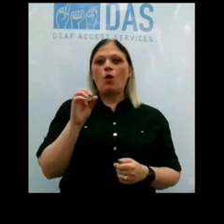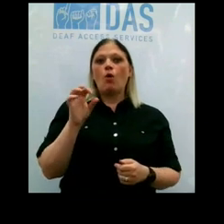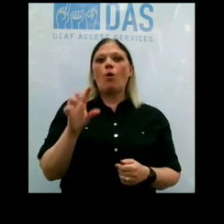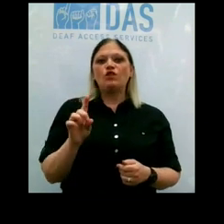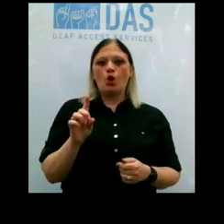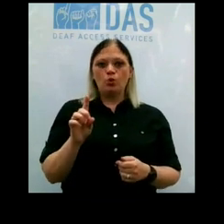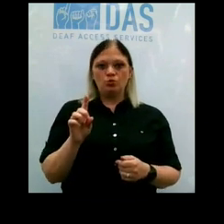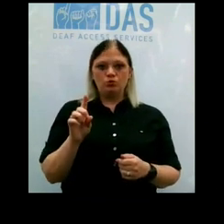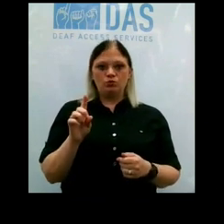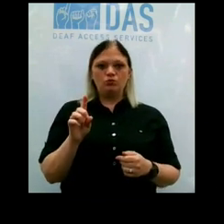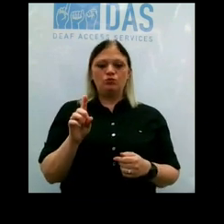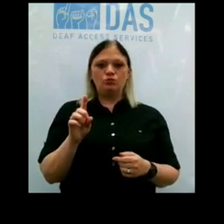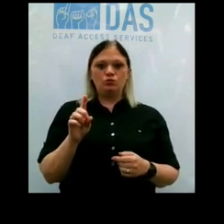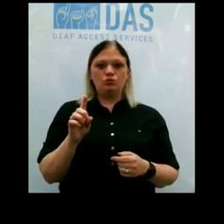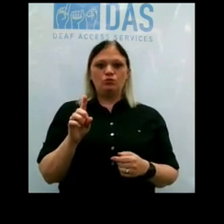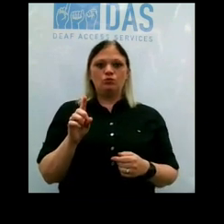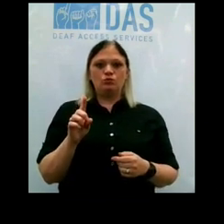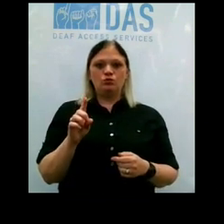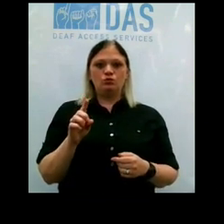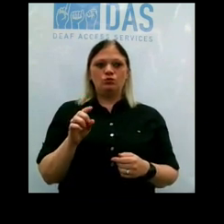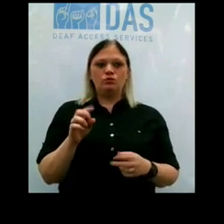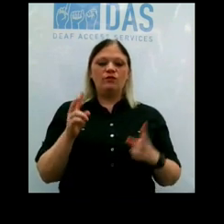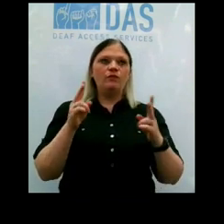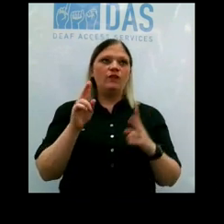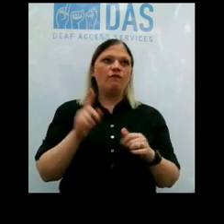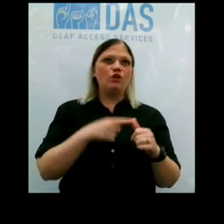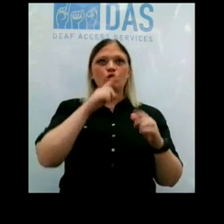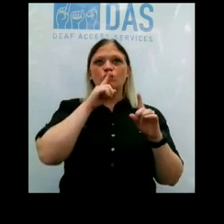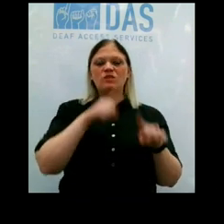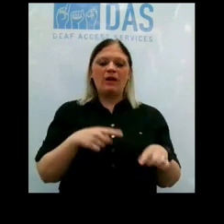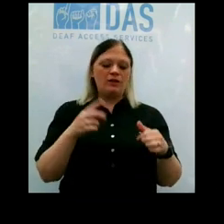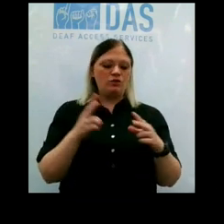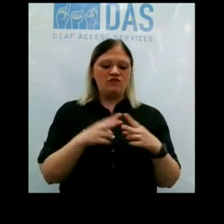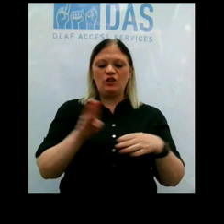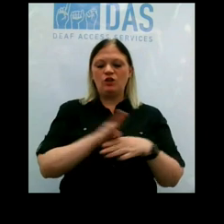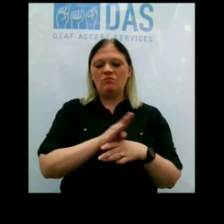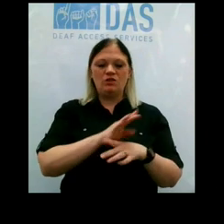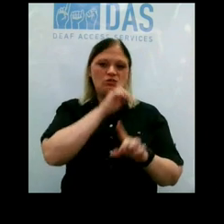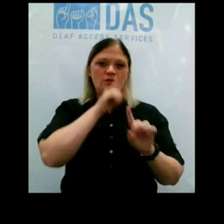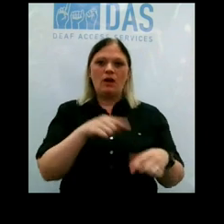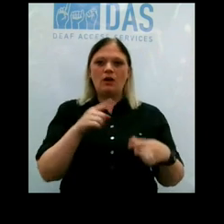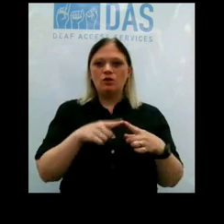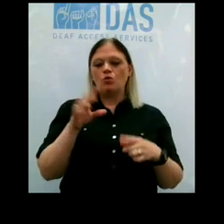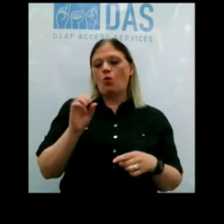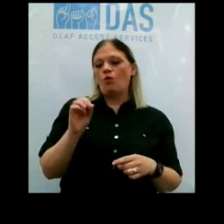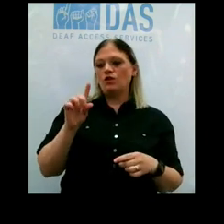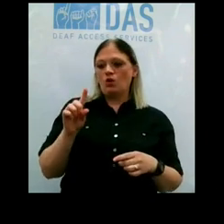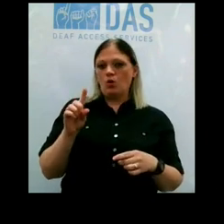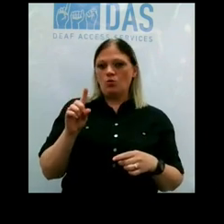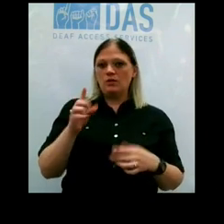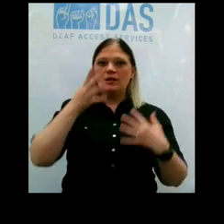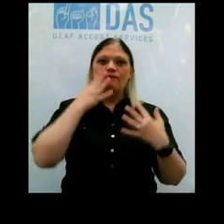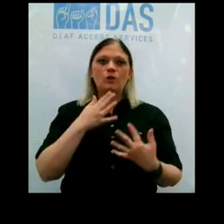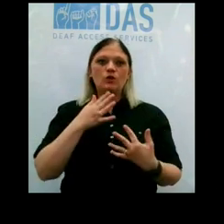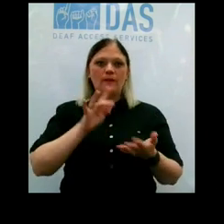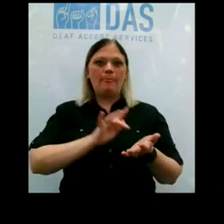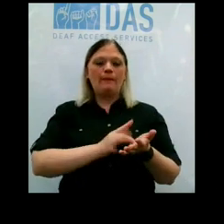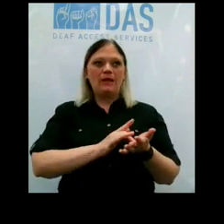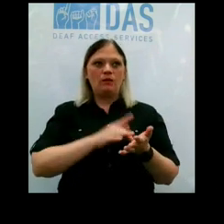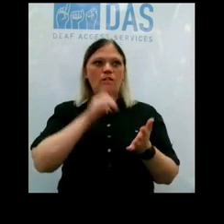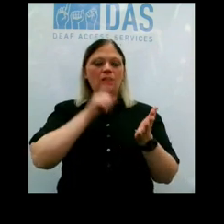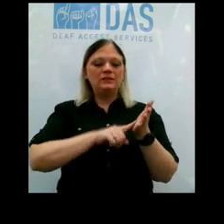seen among our first responders, very busy responding to overdoses in the community. And unfortunately, our medical examiner is